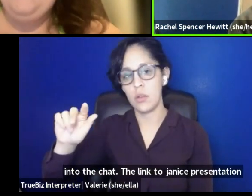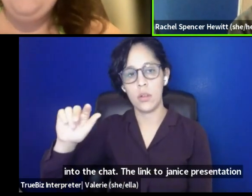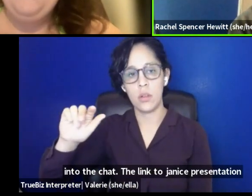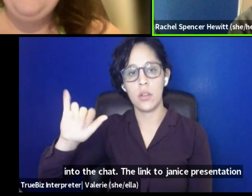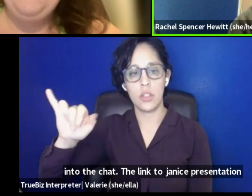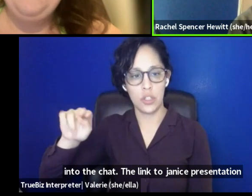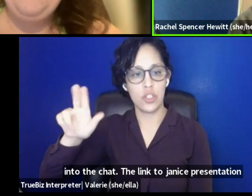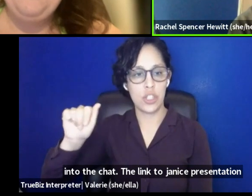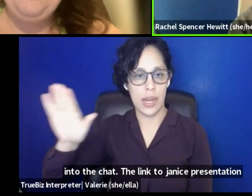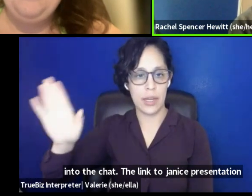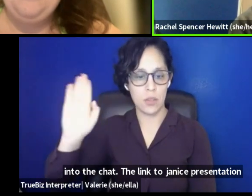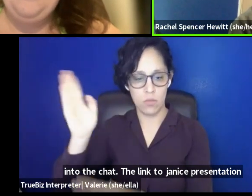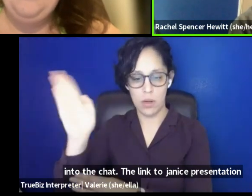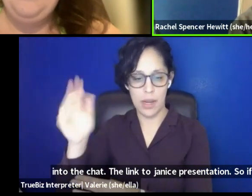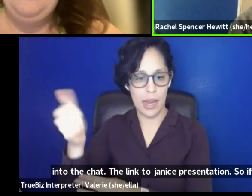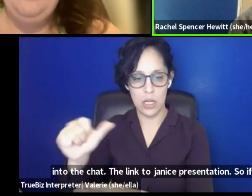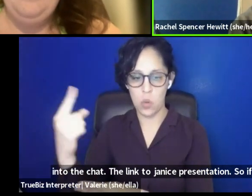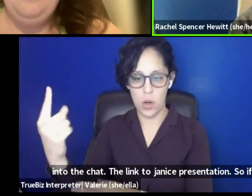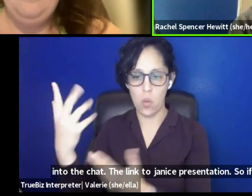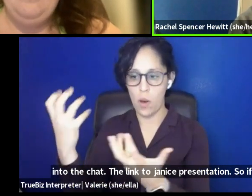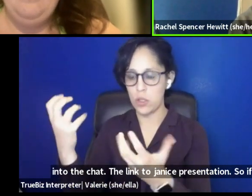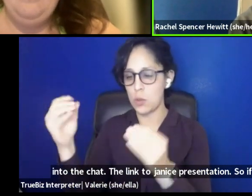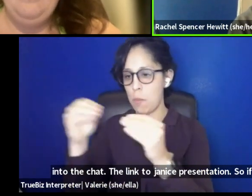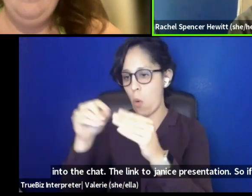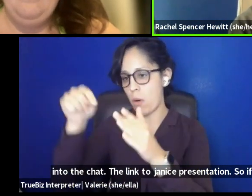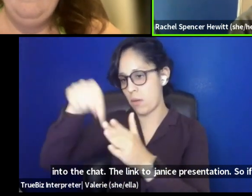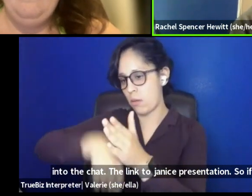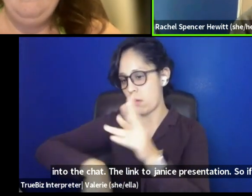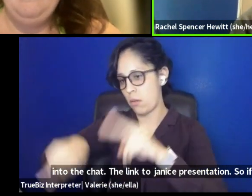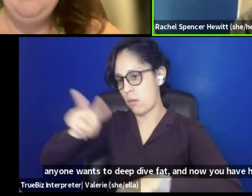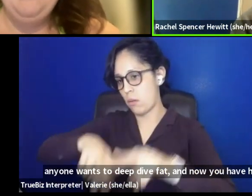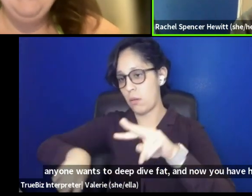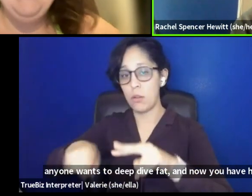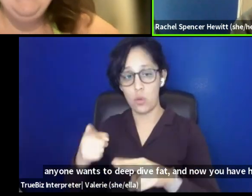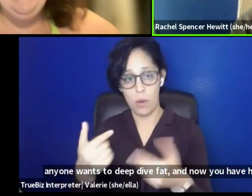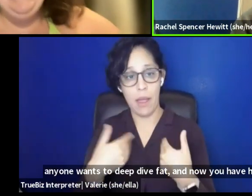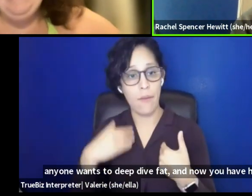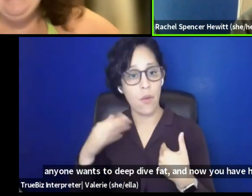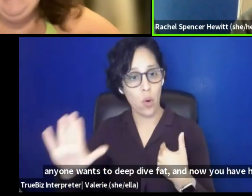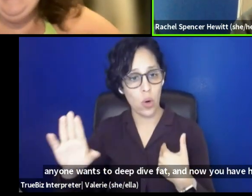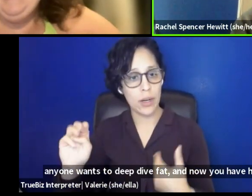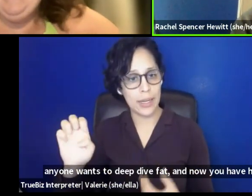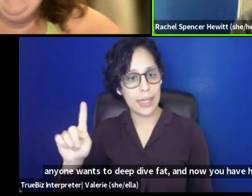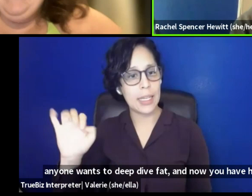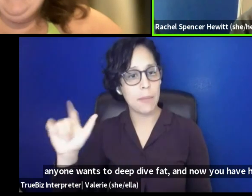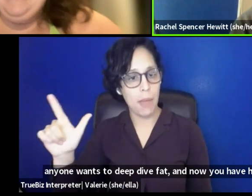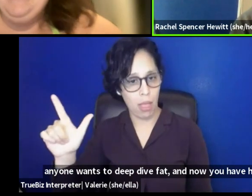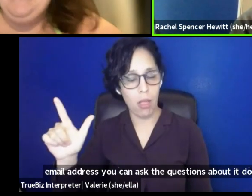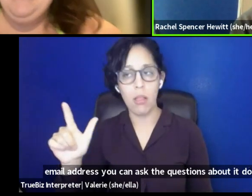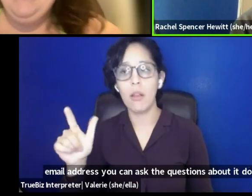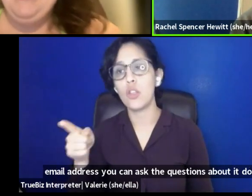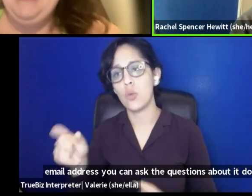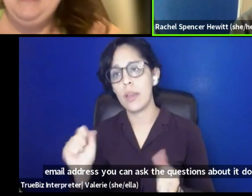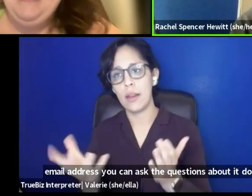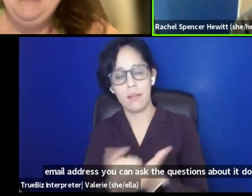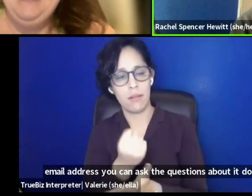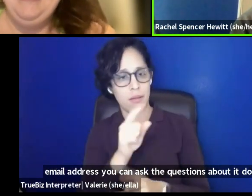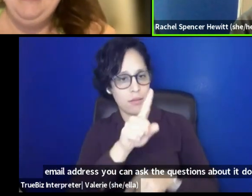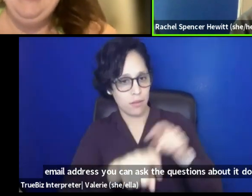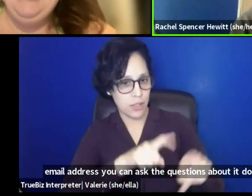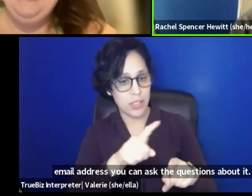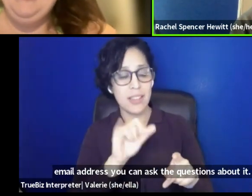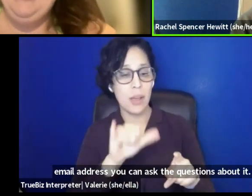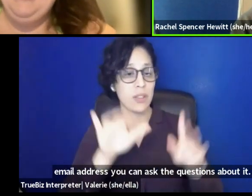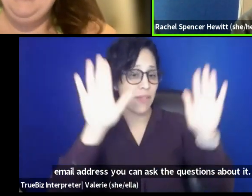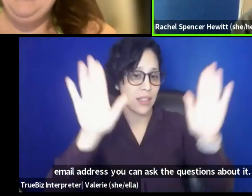So if anyone wants to deep dive that, um, and now you have her email address, you can ask her questions about it. It was a fantastic presentation.